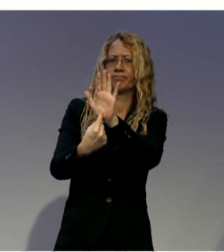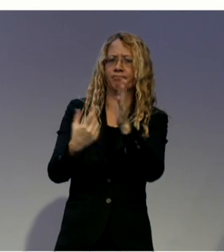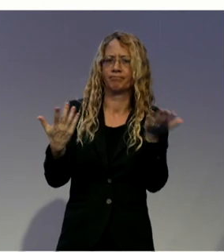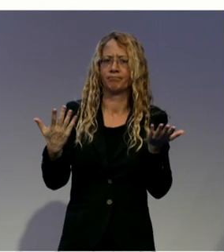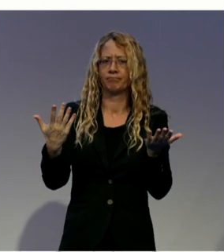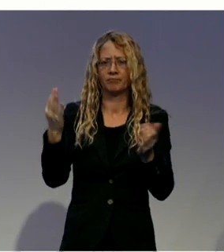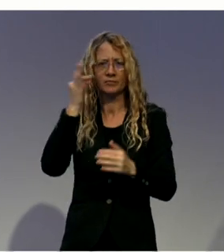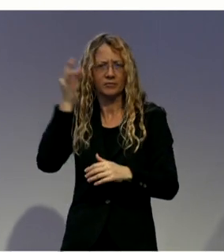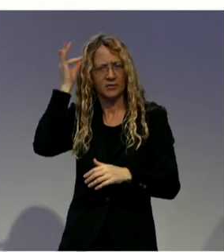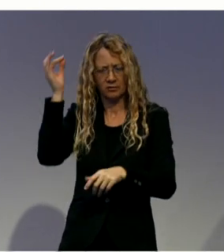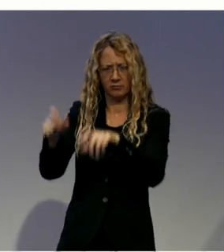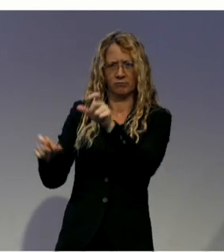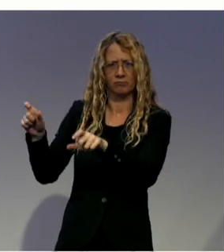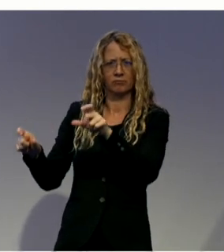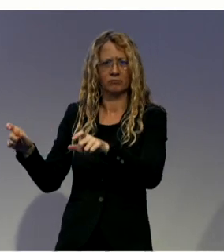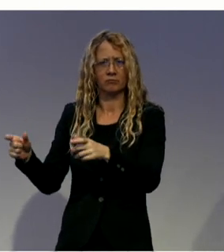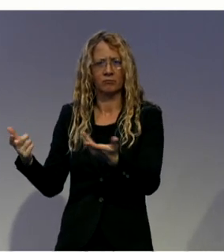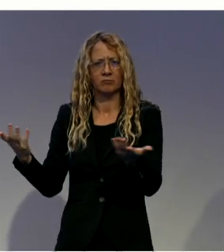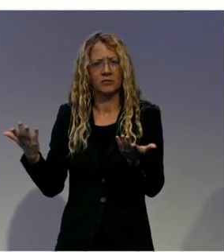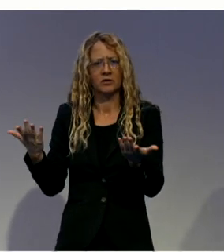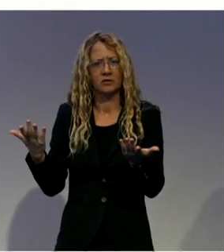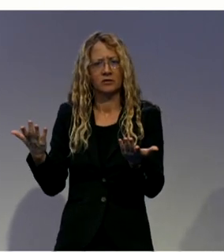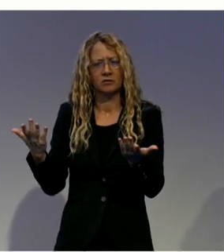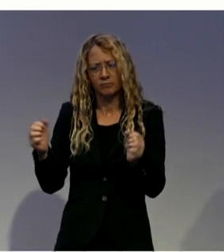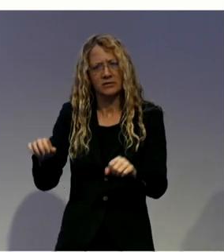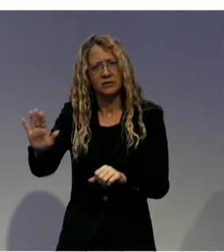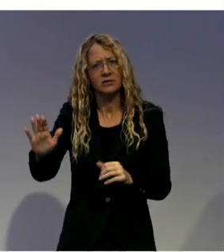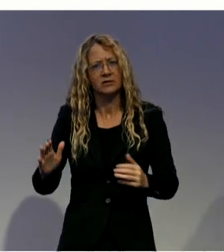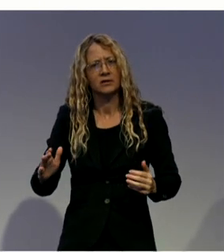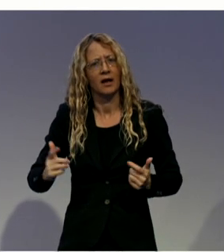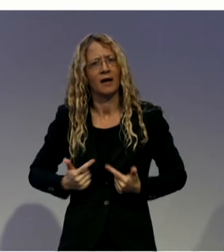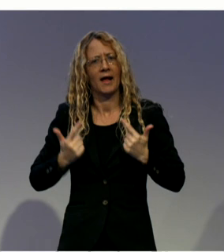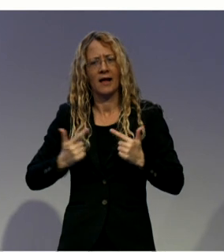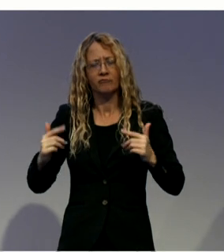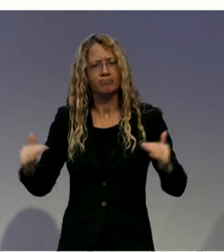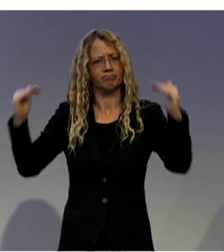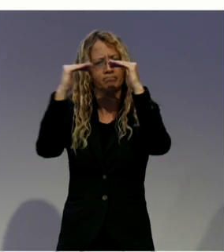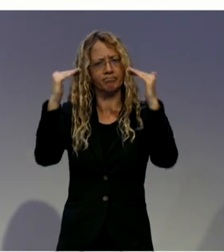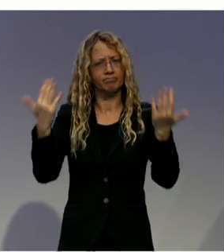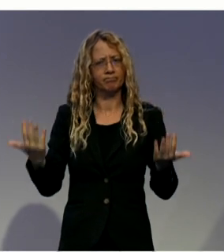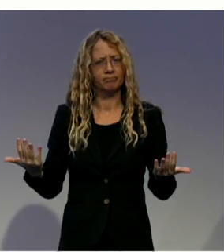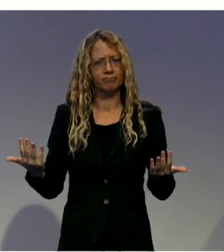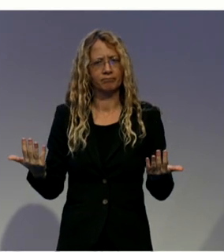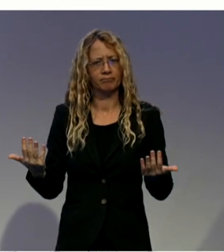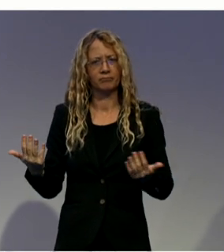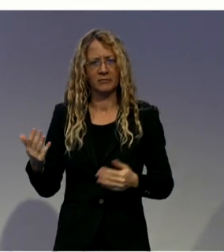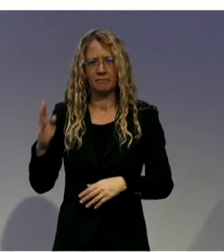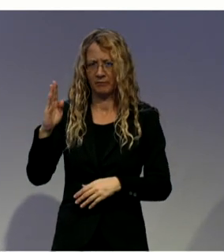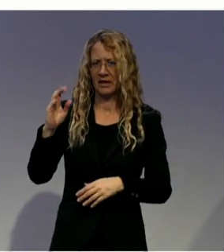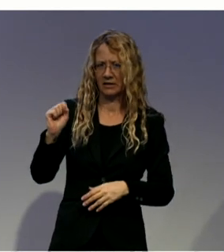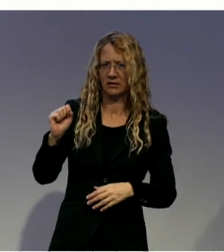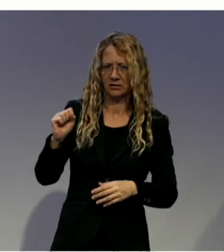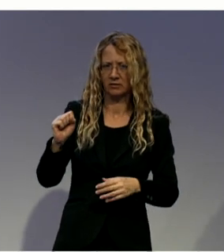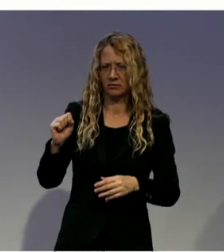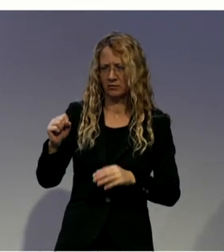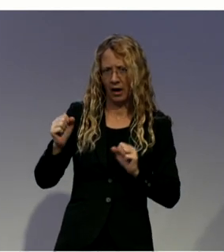Indigenous persons living with disability. BCAN's actively coordinates with government and community-based